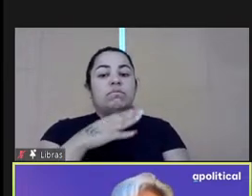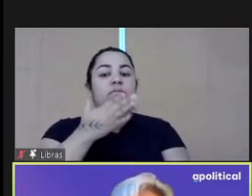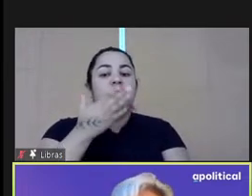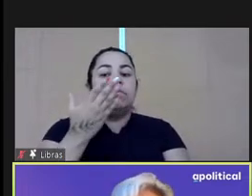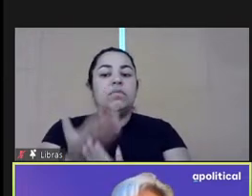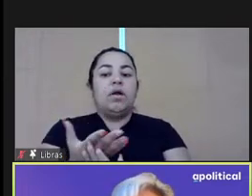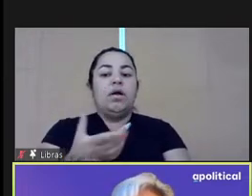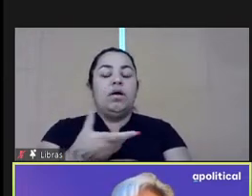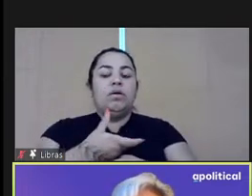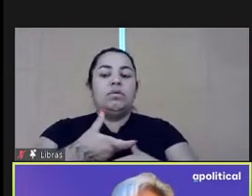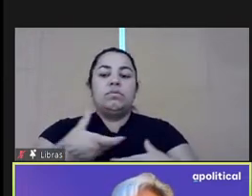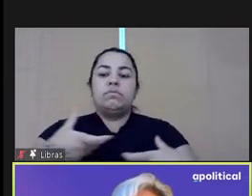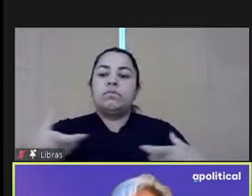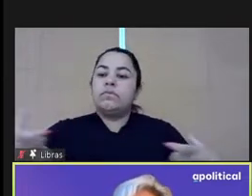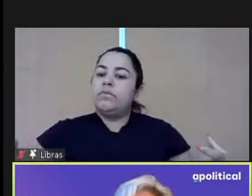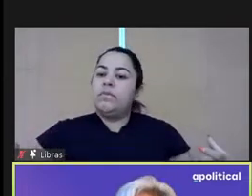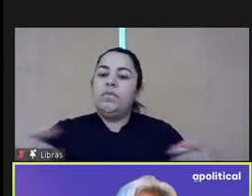service.